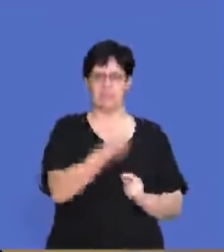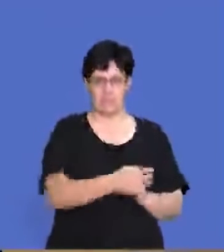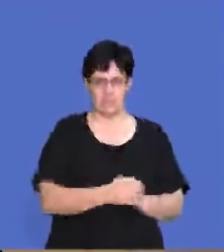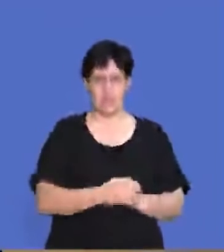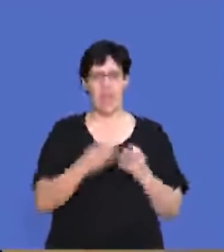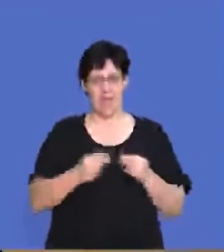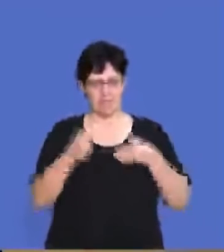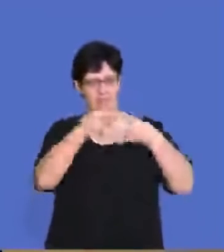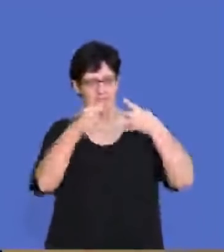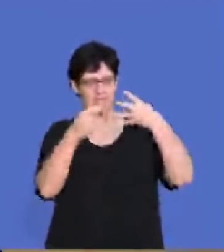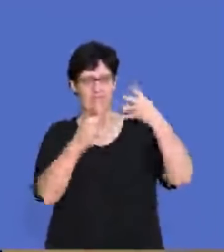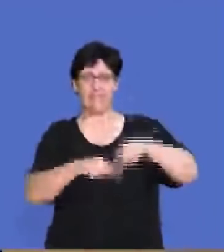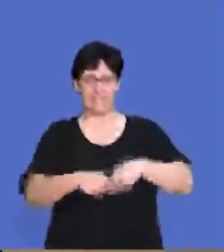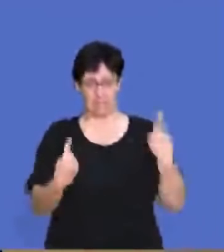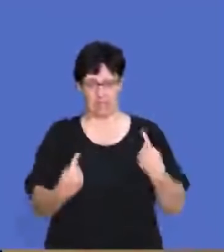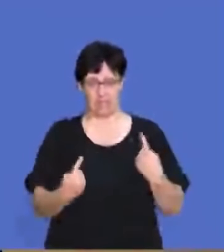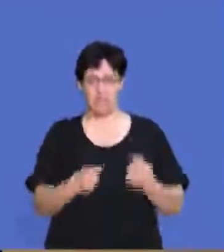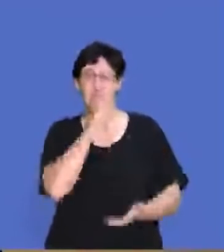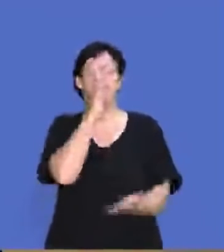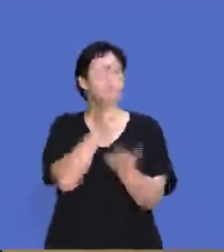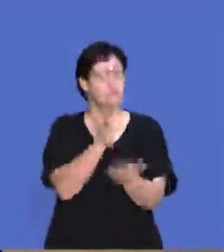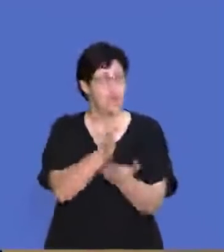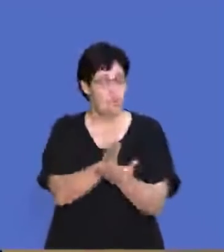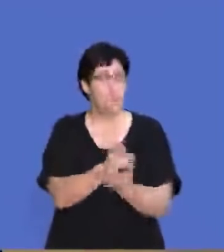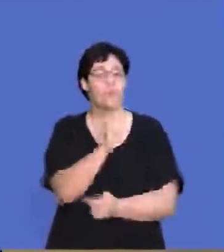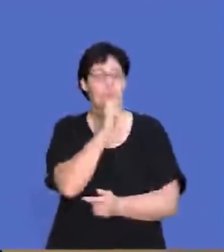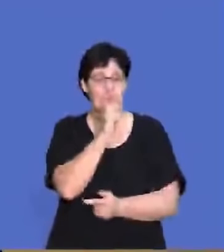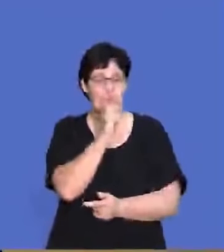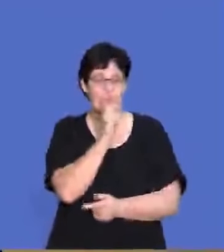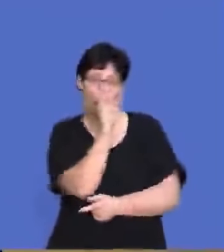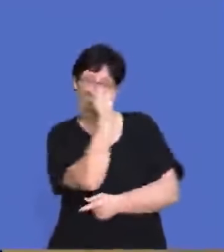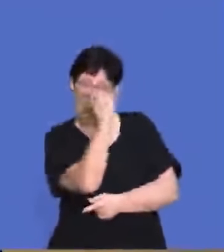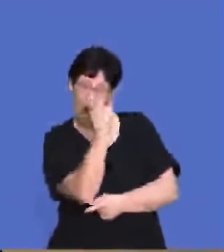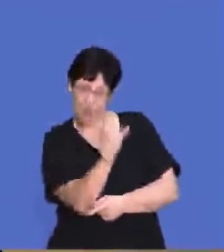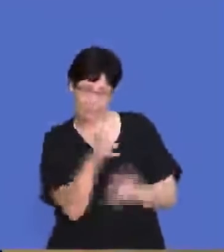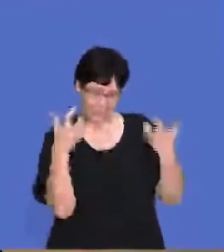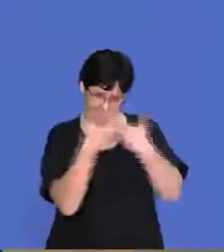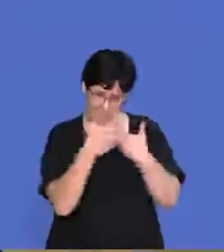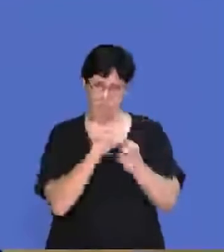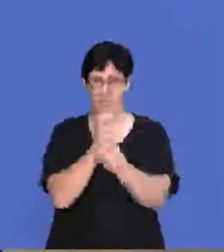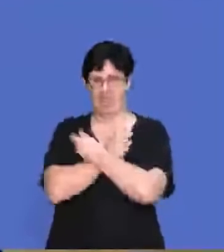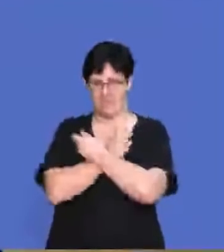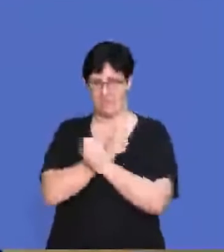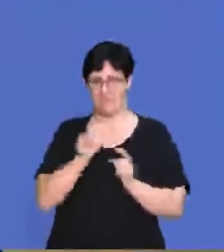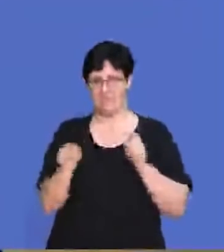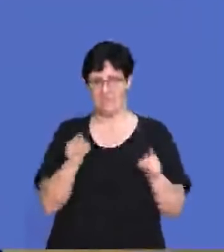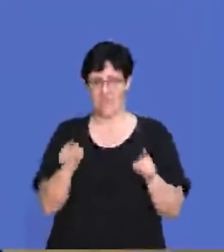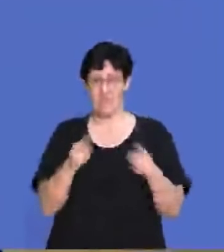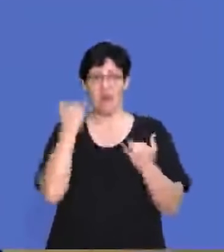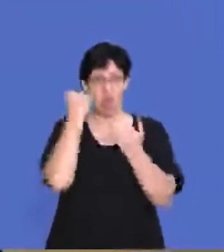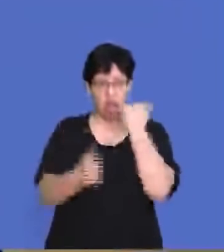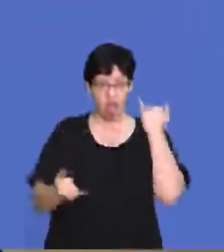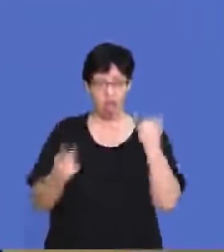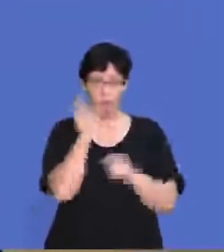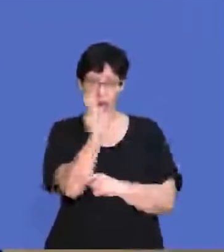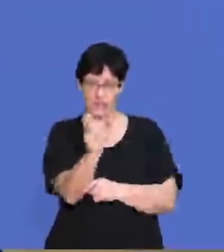statement. Now remember, we get different types of leave. And you need to make sure that you use the correct terminology for this leave. Because if you don't use